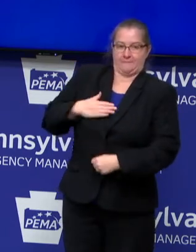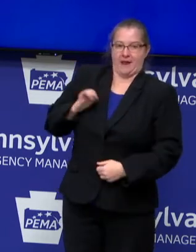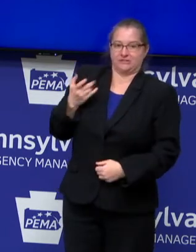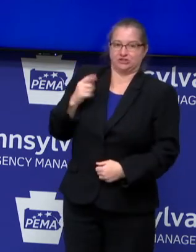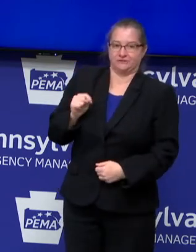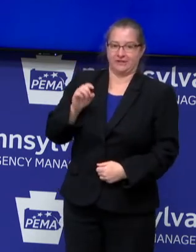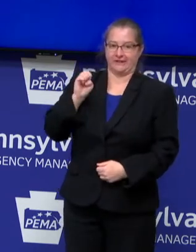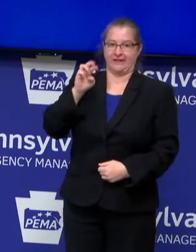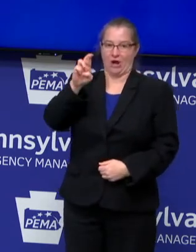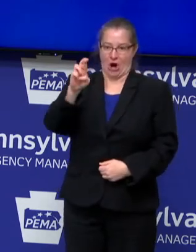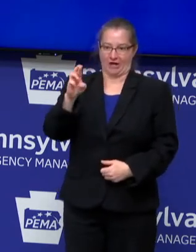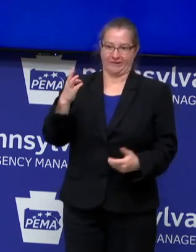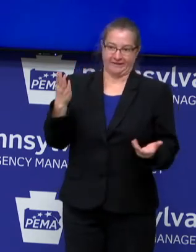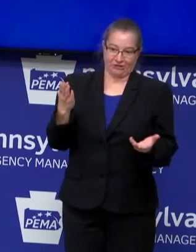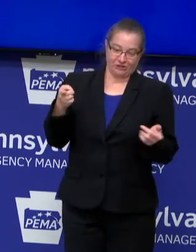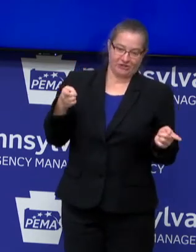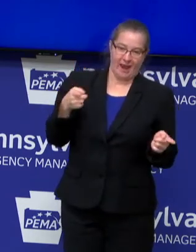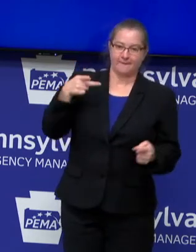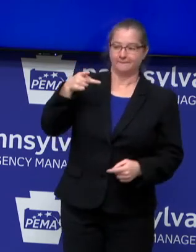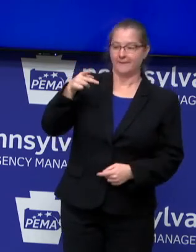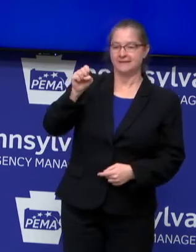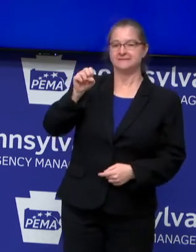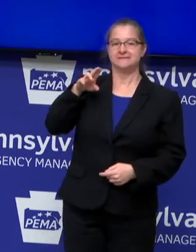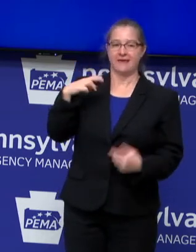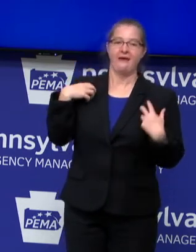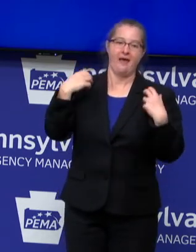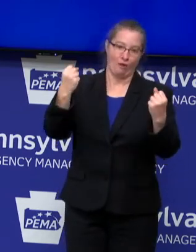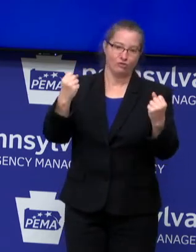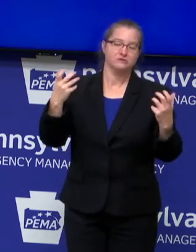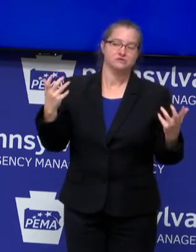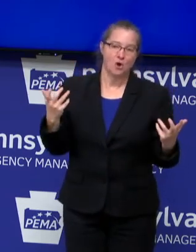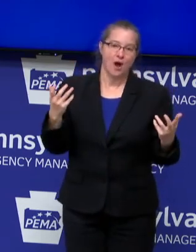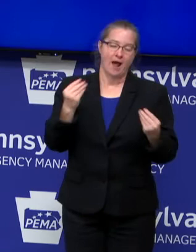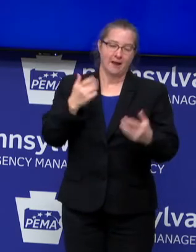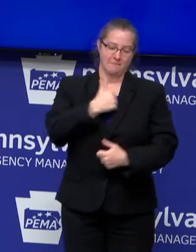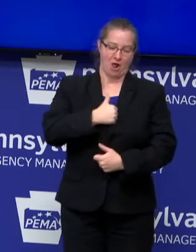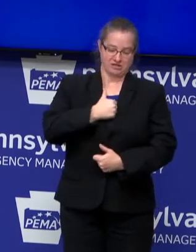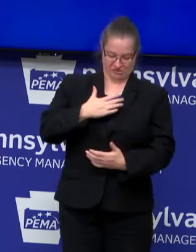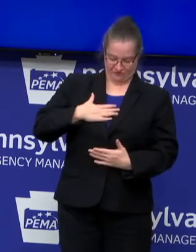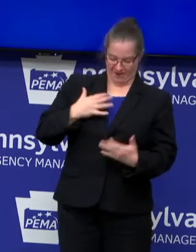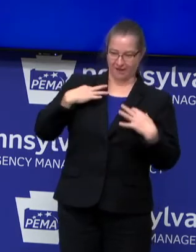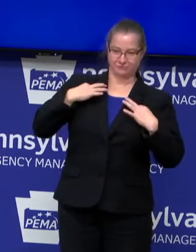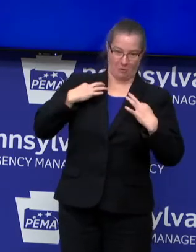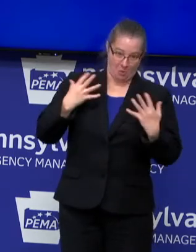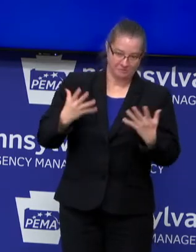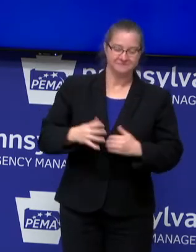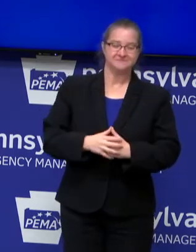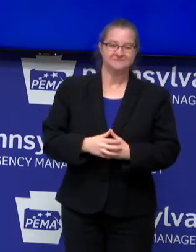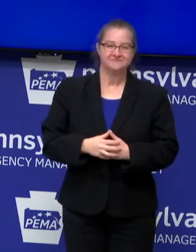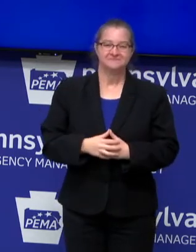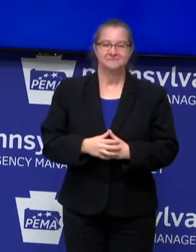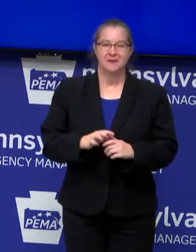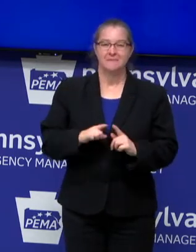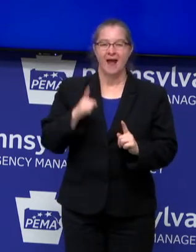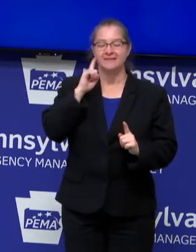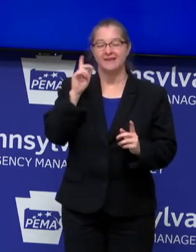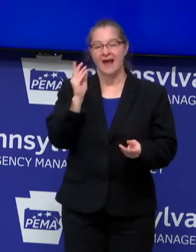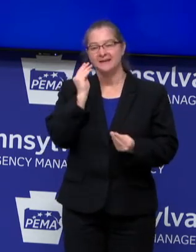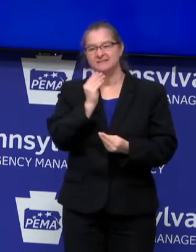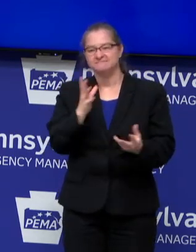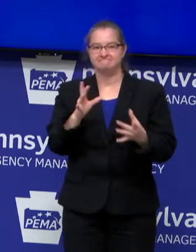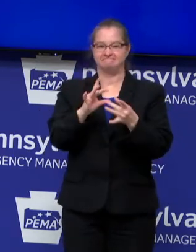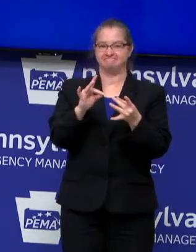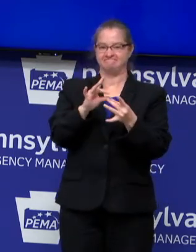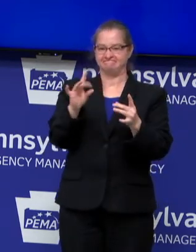emergency department over here, uh, at Penn State Health. And so, um, apologize for the look, uh, but I think I can give you a little bit of